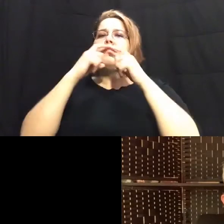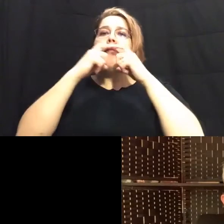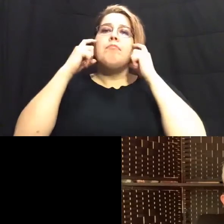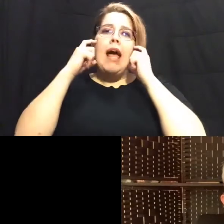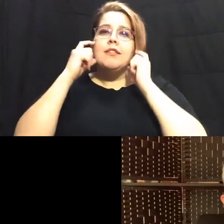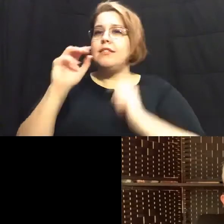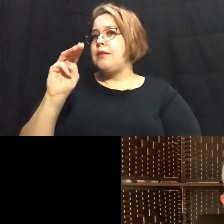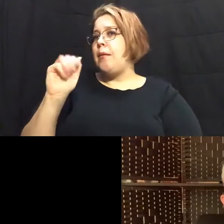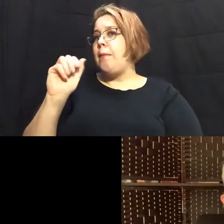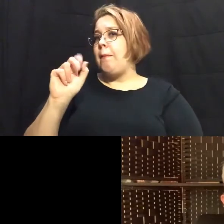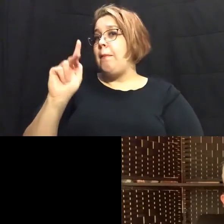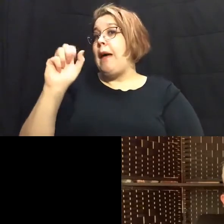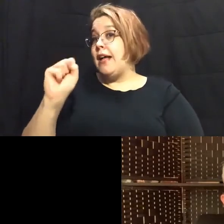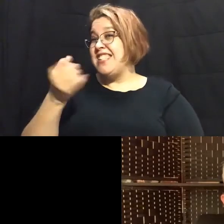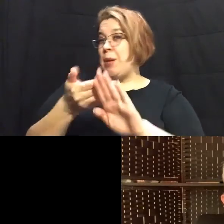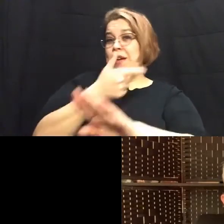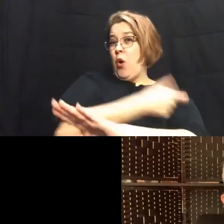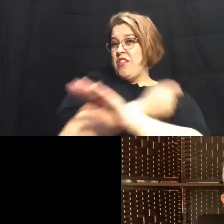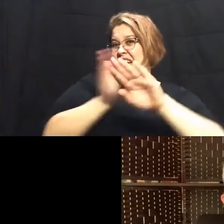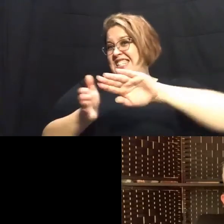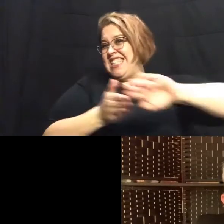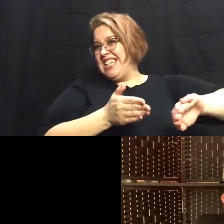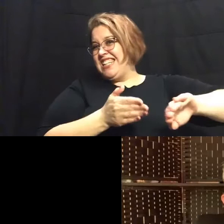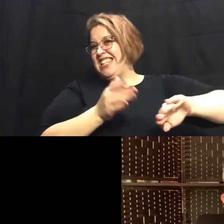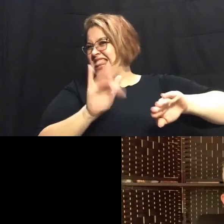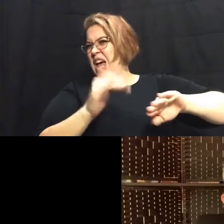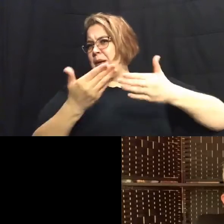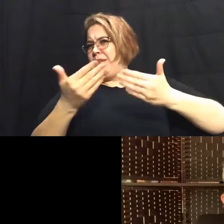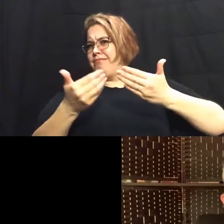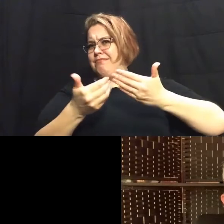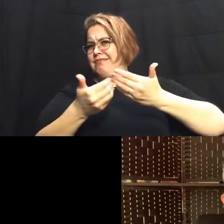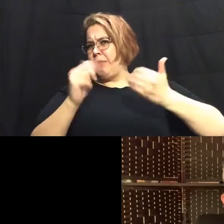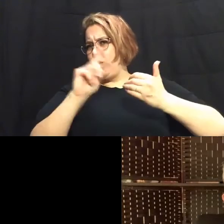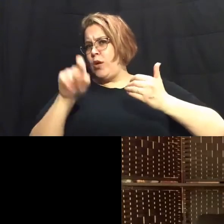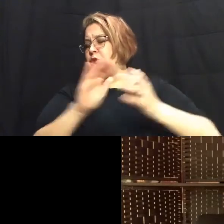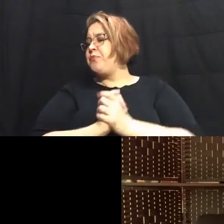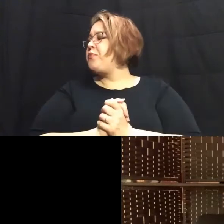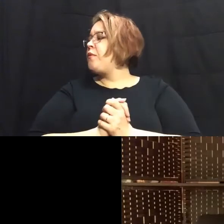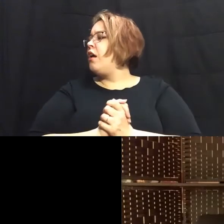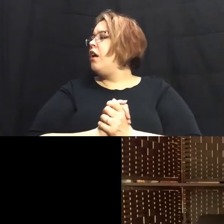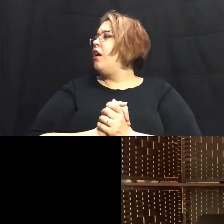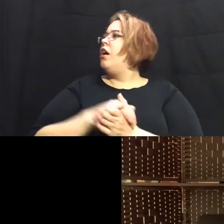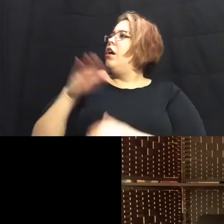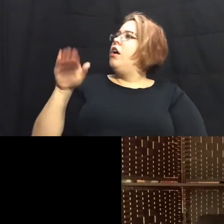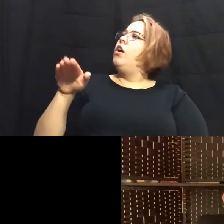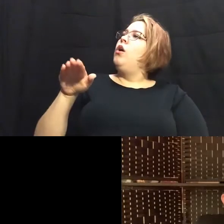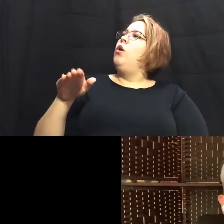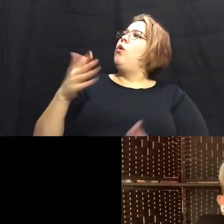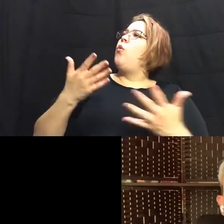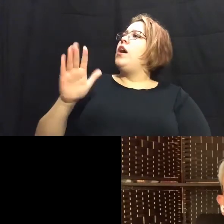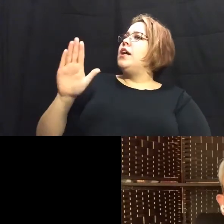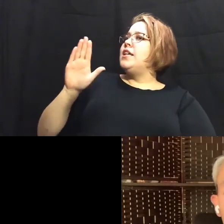before we get into vaccines i might pose that in a separate question um what is your